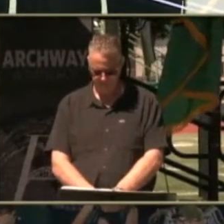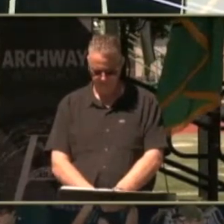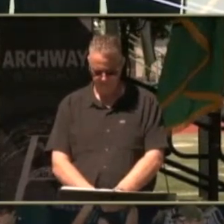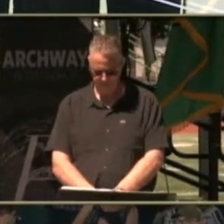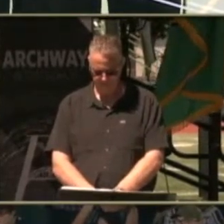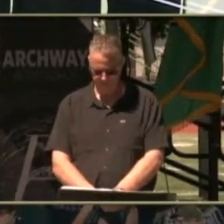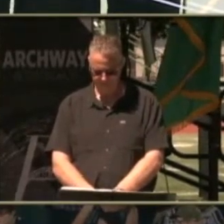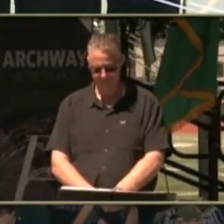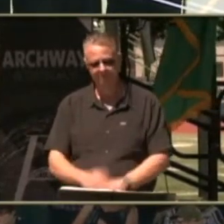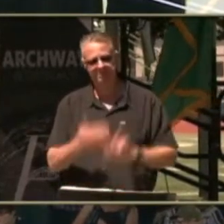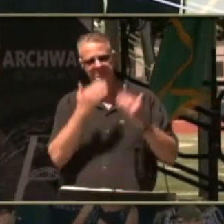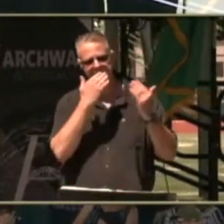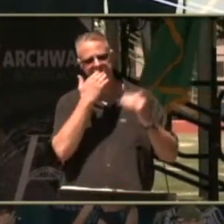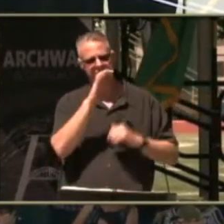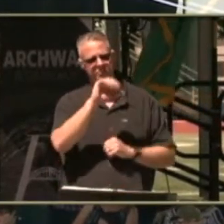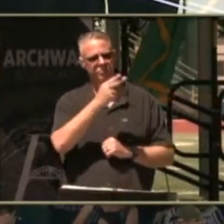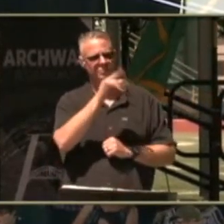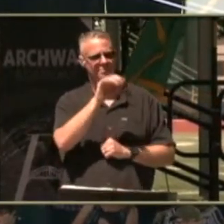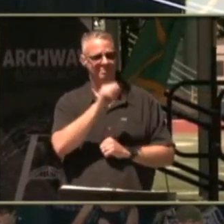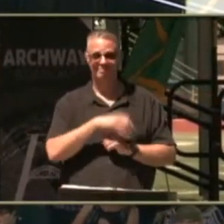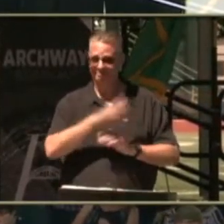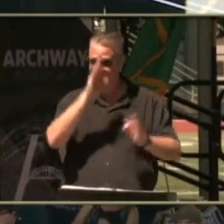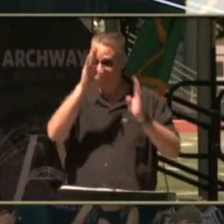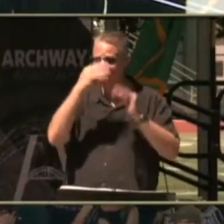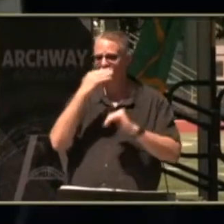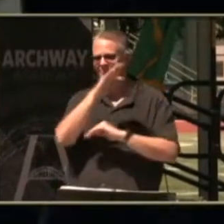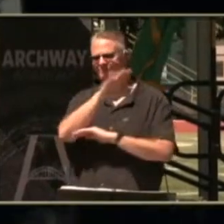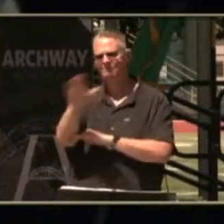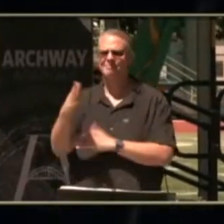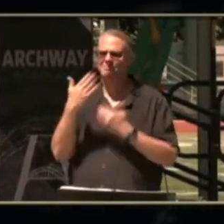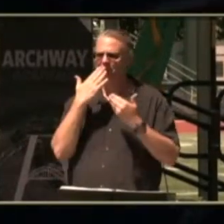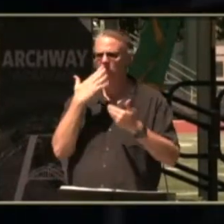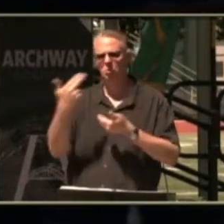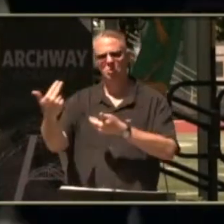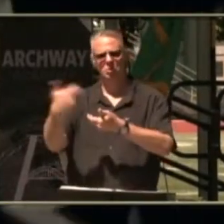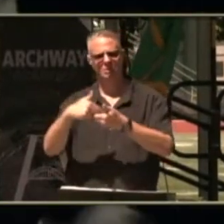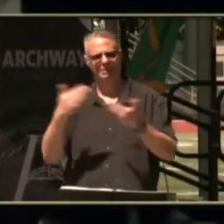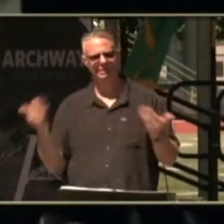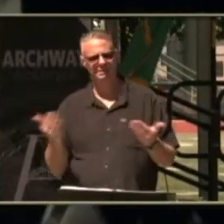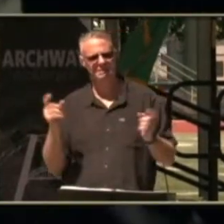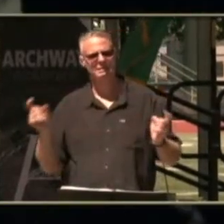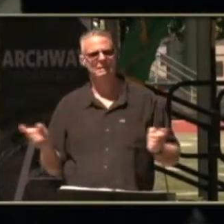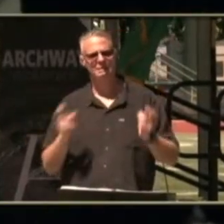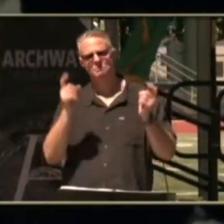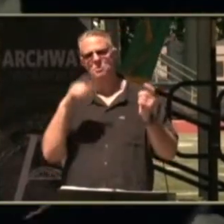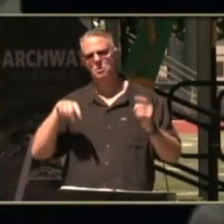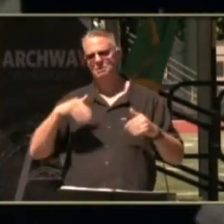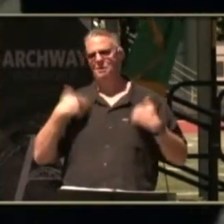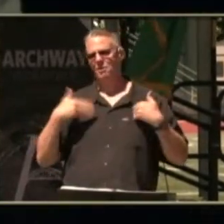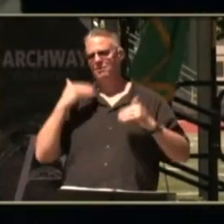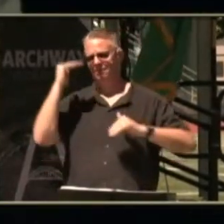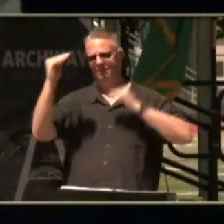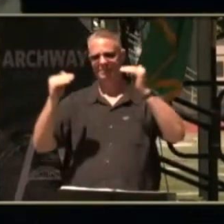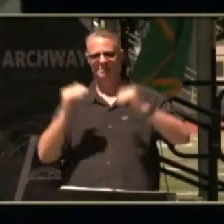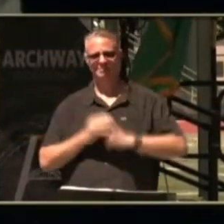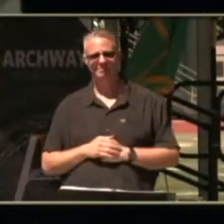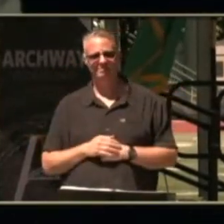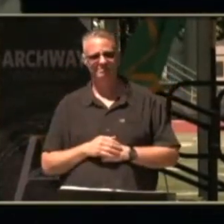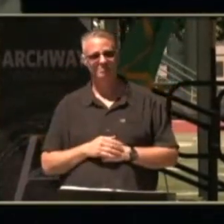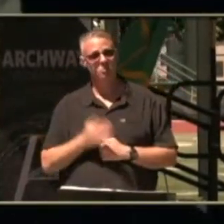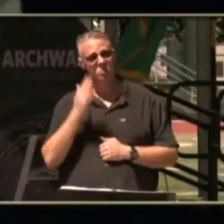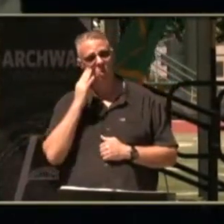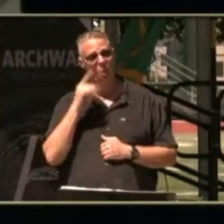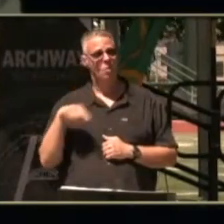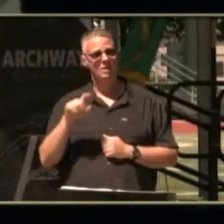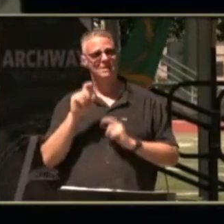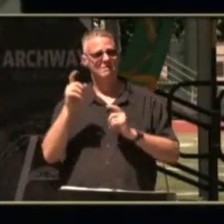thank you charlie good afternoon thank you for joining us today to celebrate these young adults when students are presented with